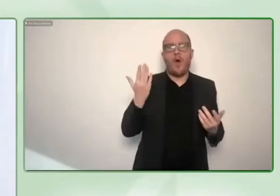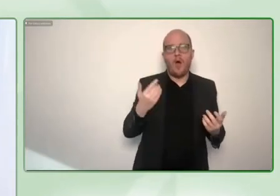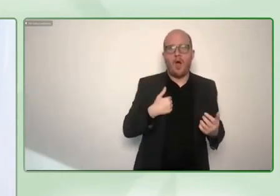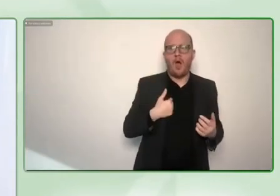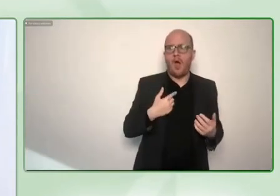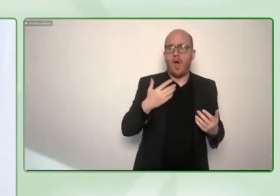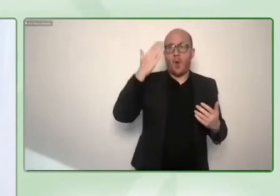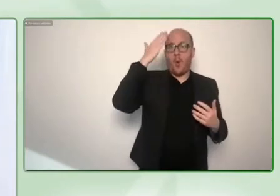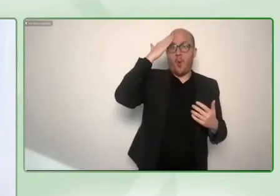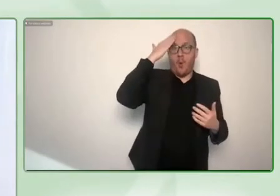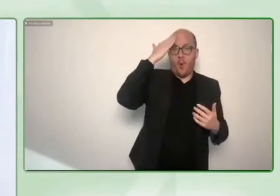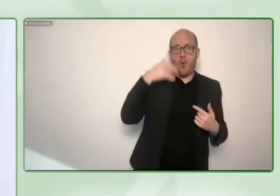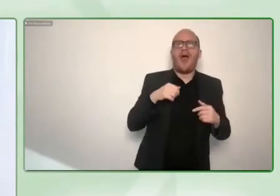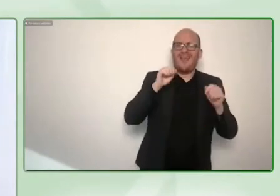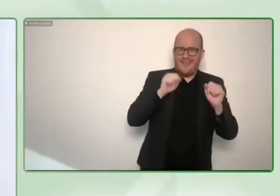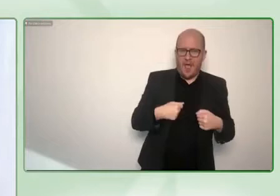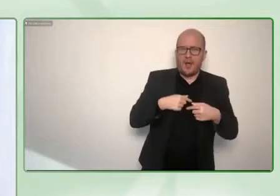bridge it?